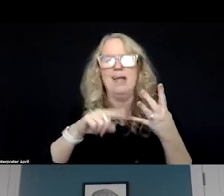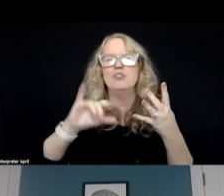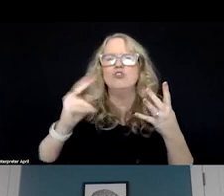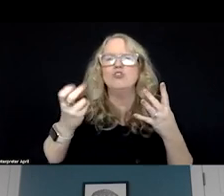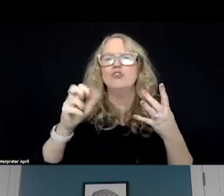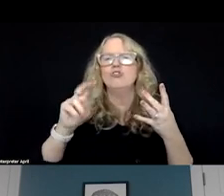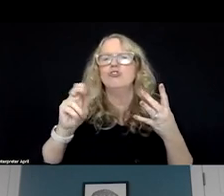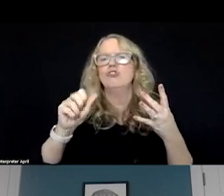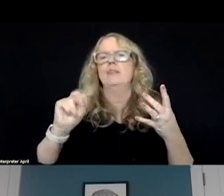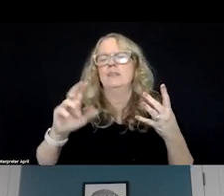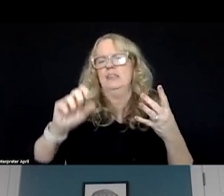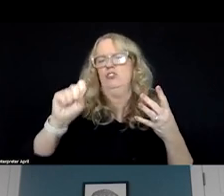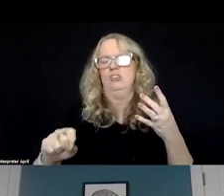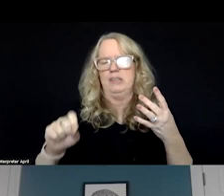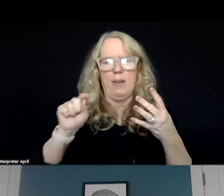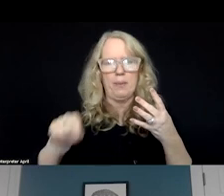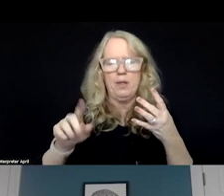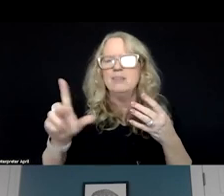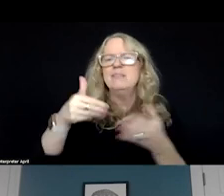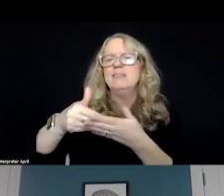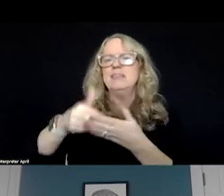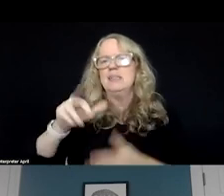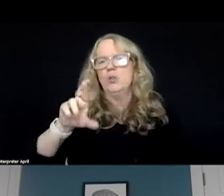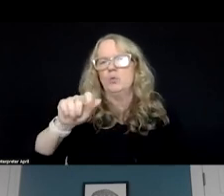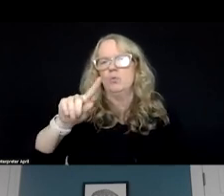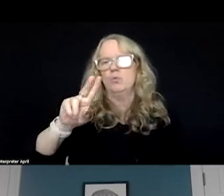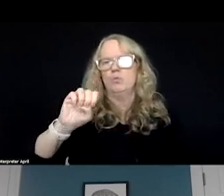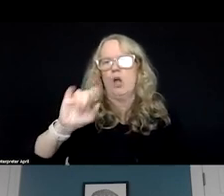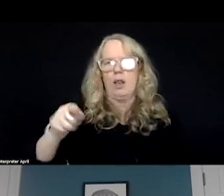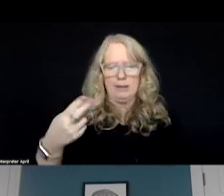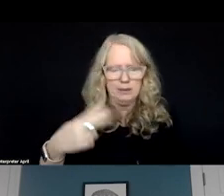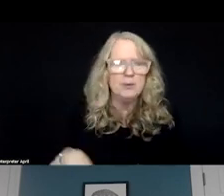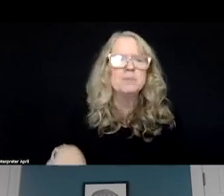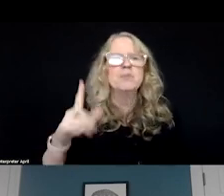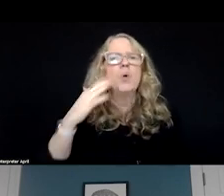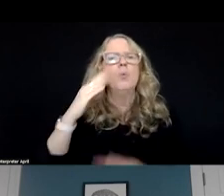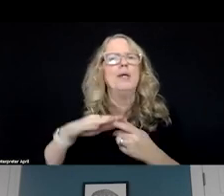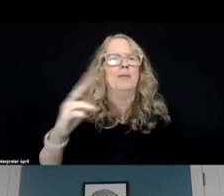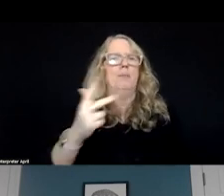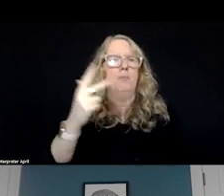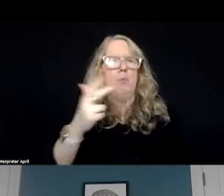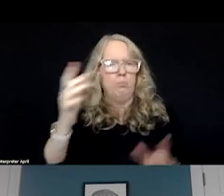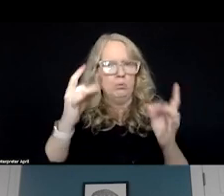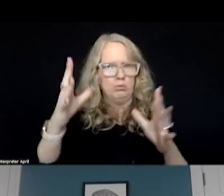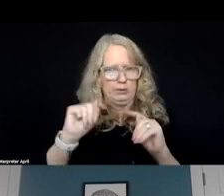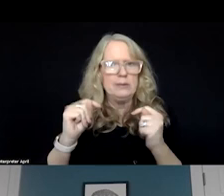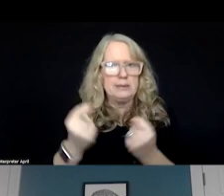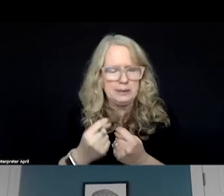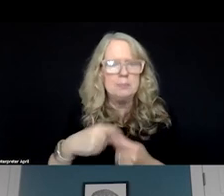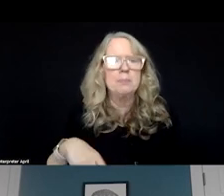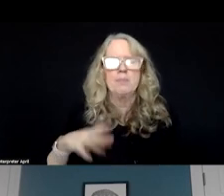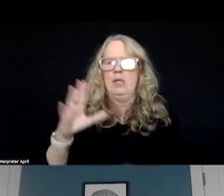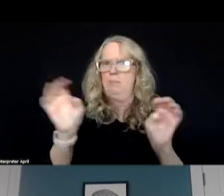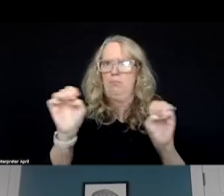just south of Wake County, where Raleigh is. We had mobile crisis teams. And we used emergency